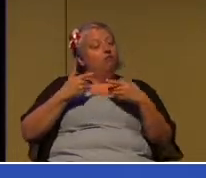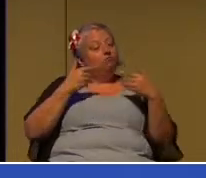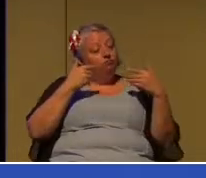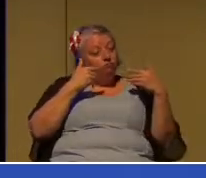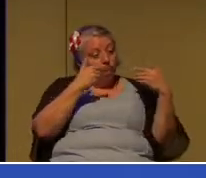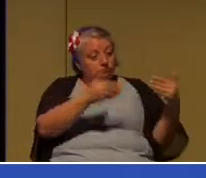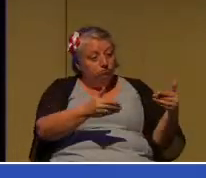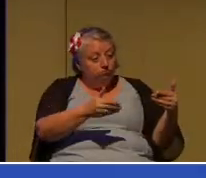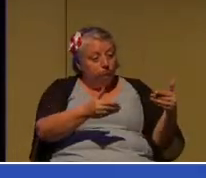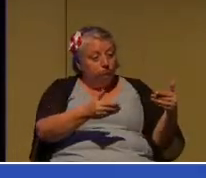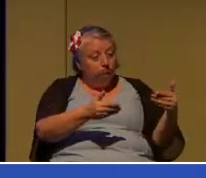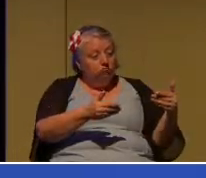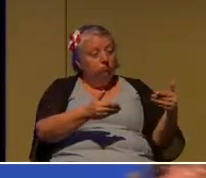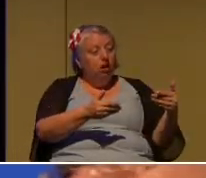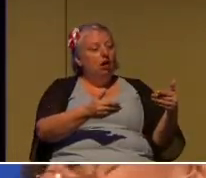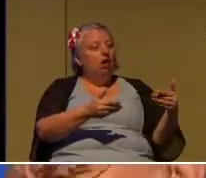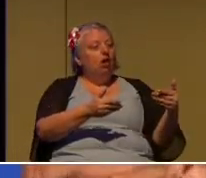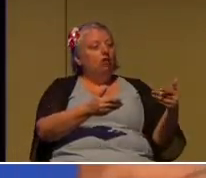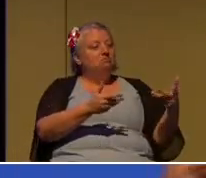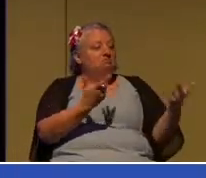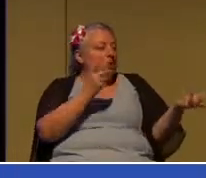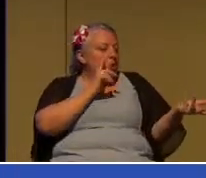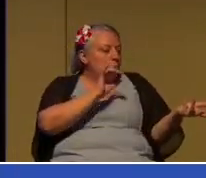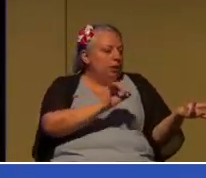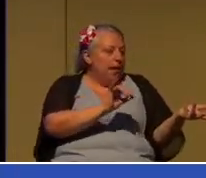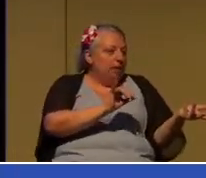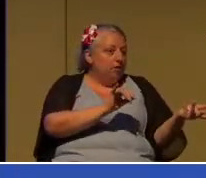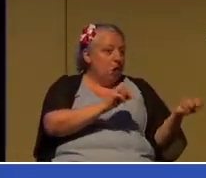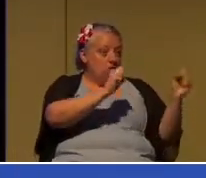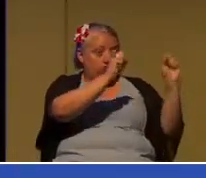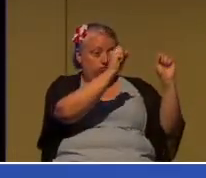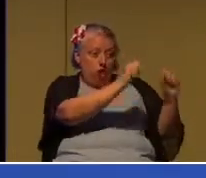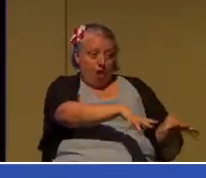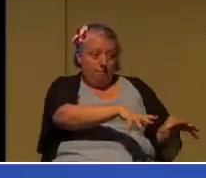friendship altogether? Do we stay in touch?